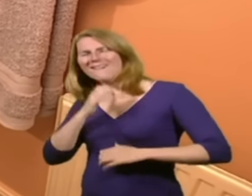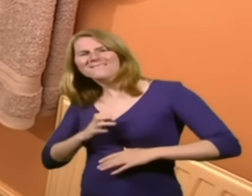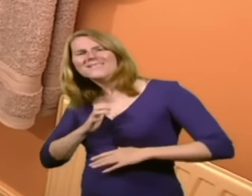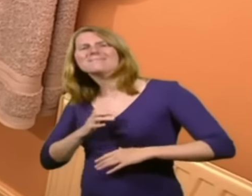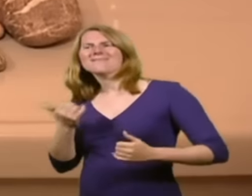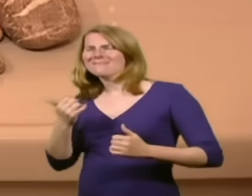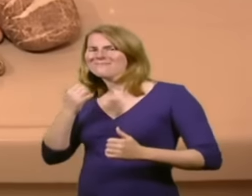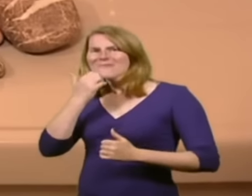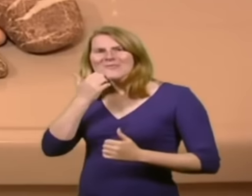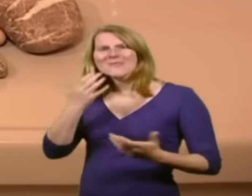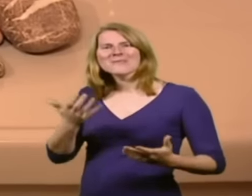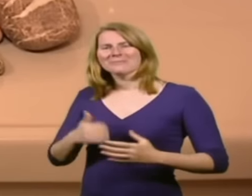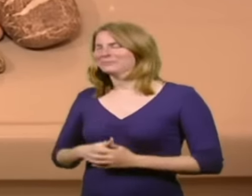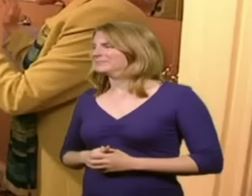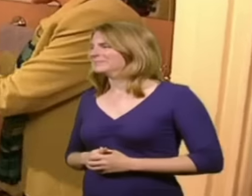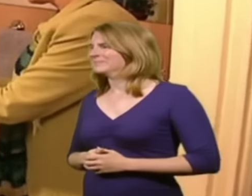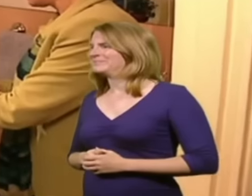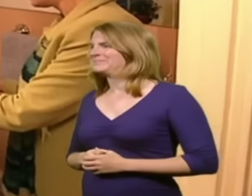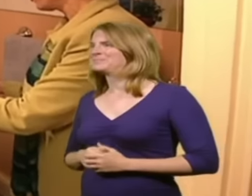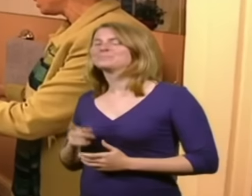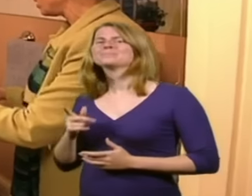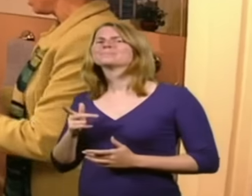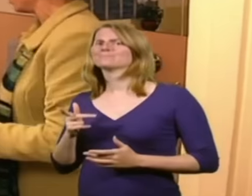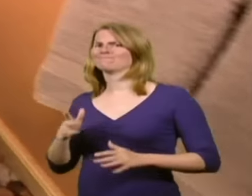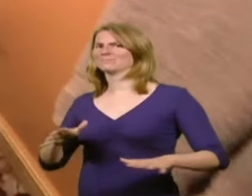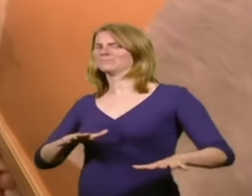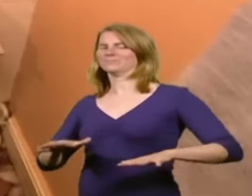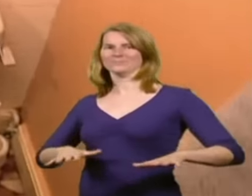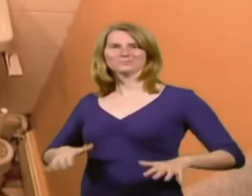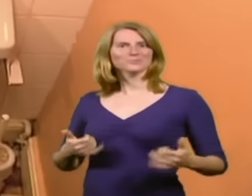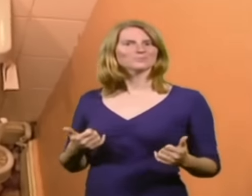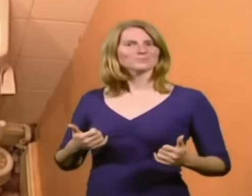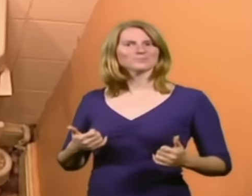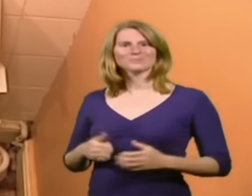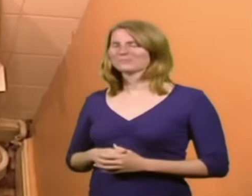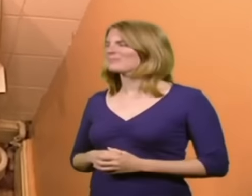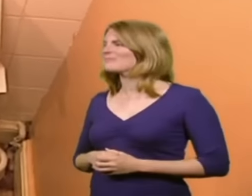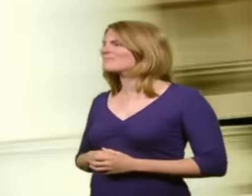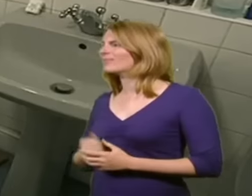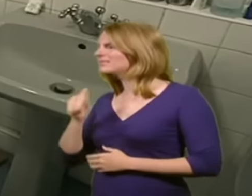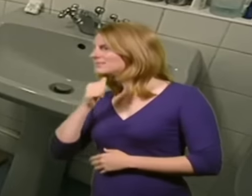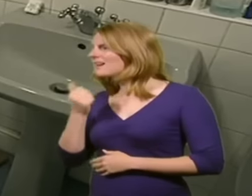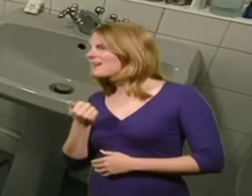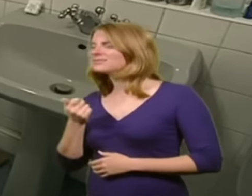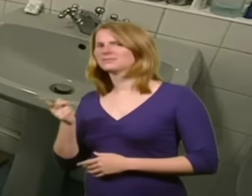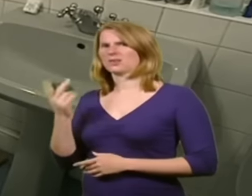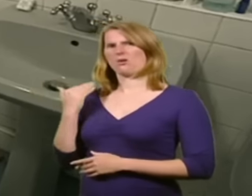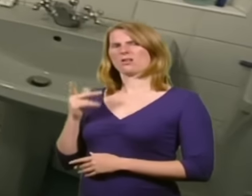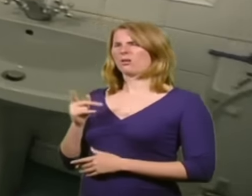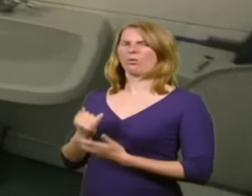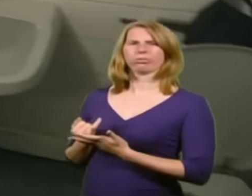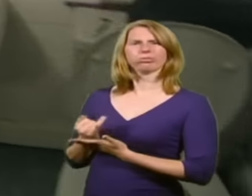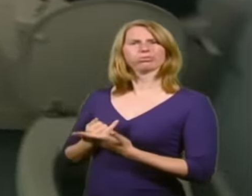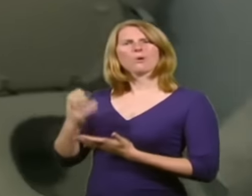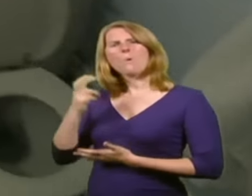yeah, it's quite busy. But truthfully, I mean, they had a nice suite here. Gray, nice and neutral, but the bathroom looked very old